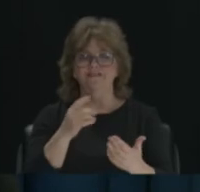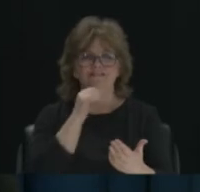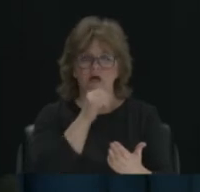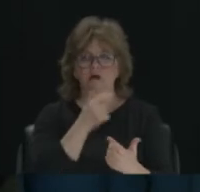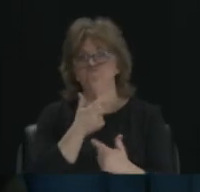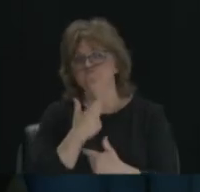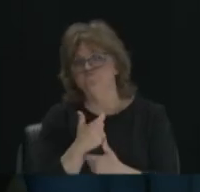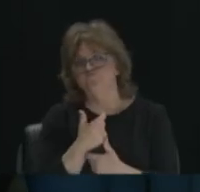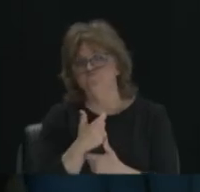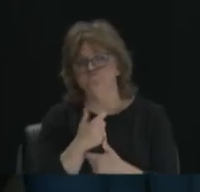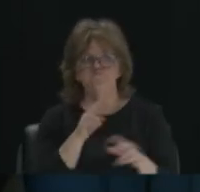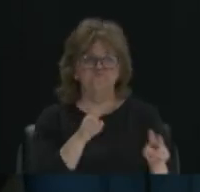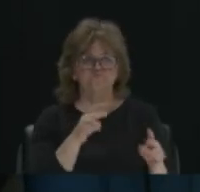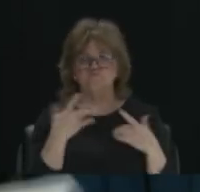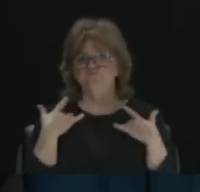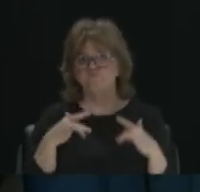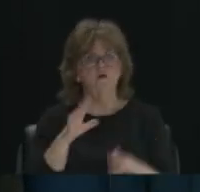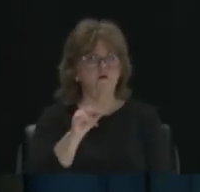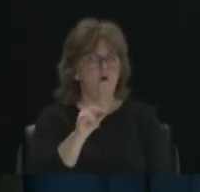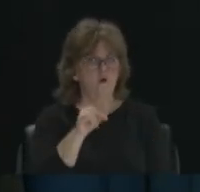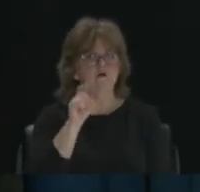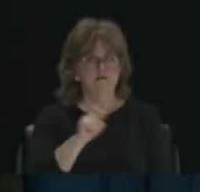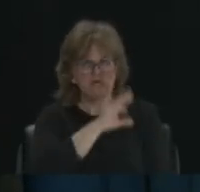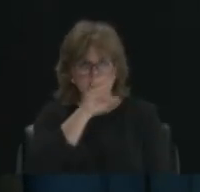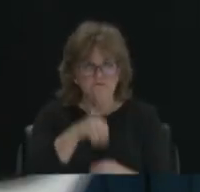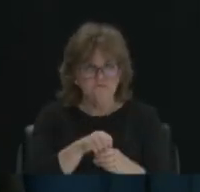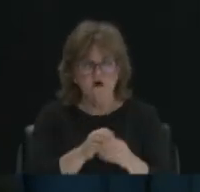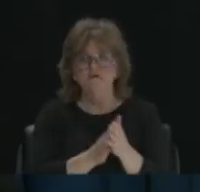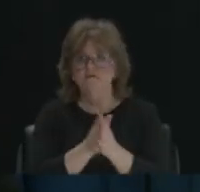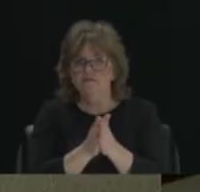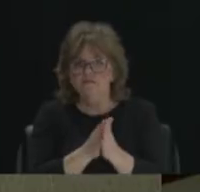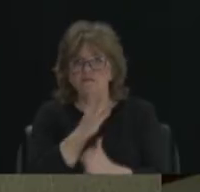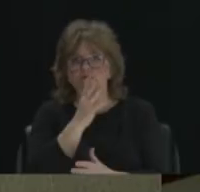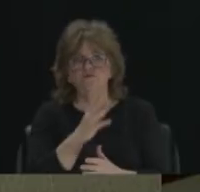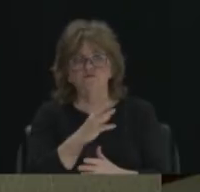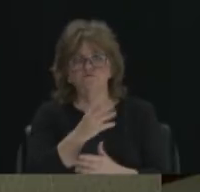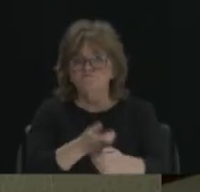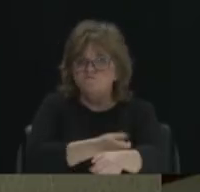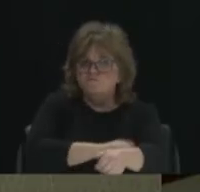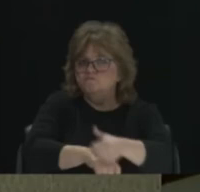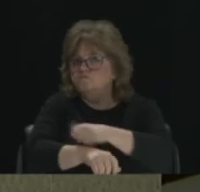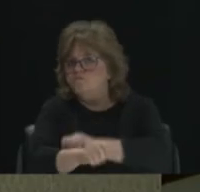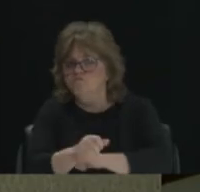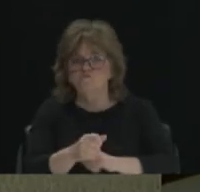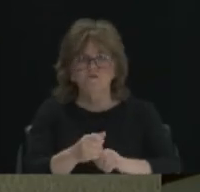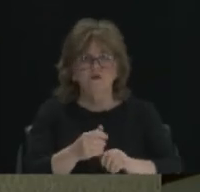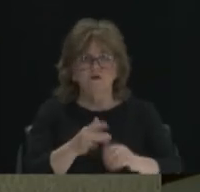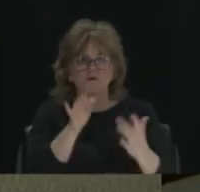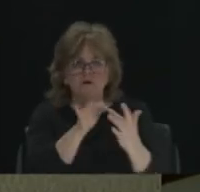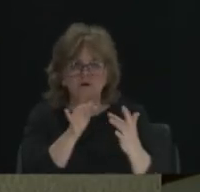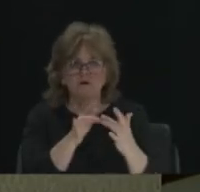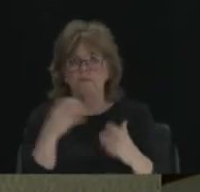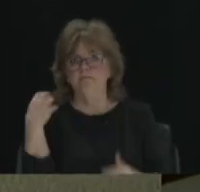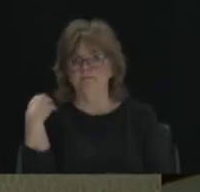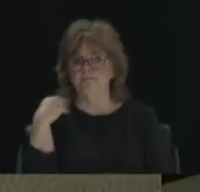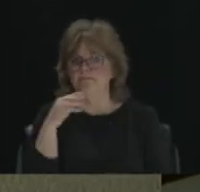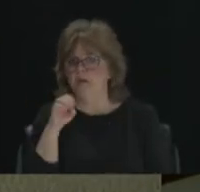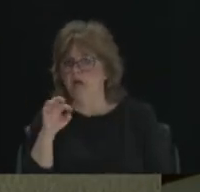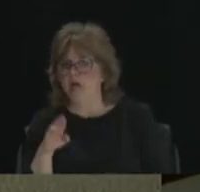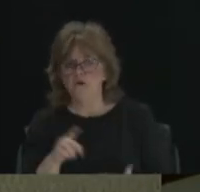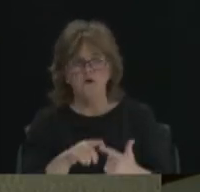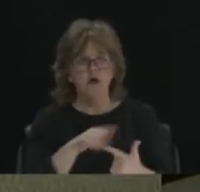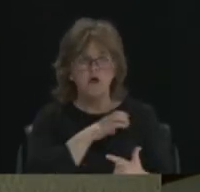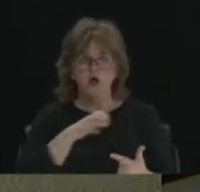spectator sport. You've got to be involved. That's right. You to be willing to call the mayor's office or call the congressman or call